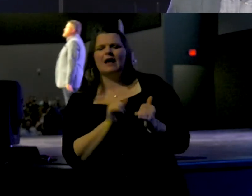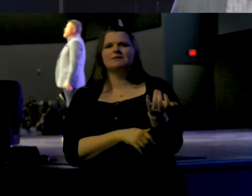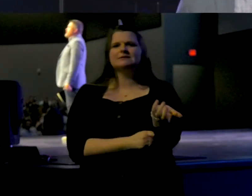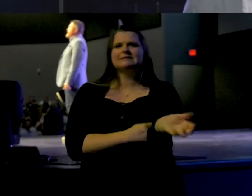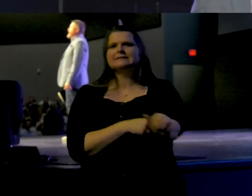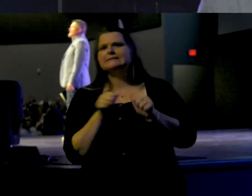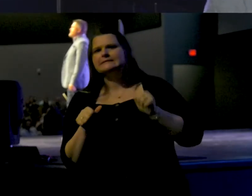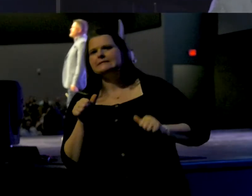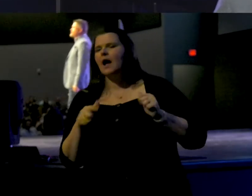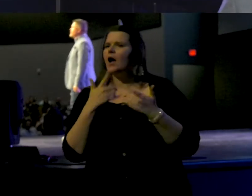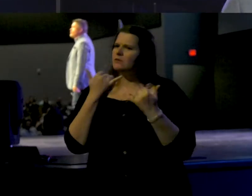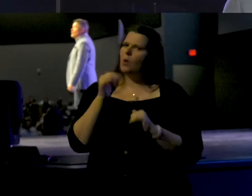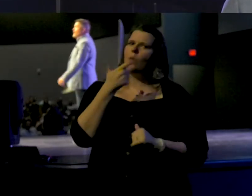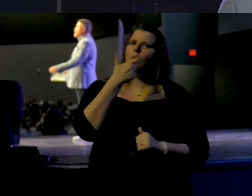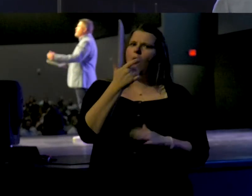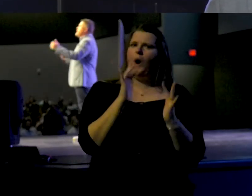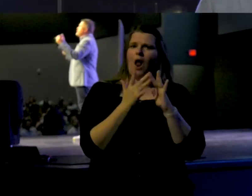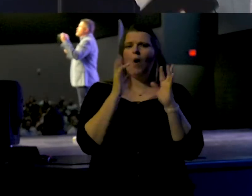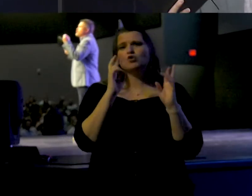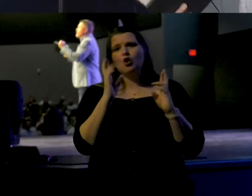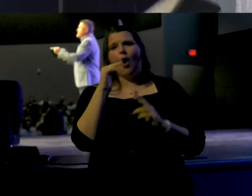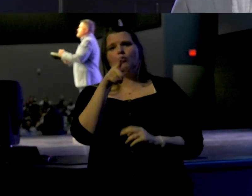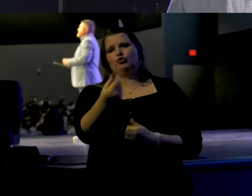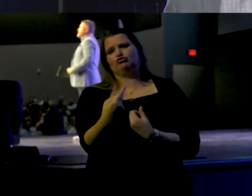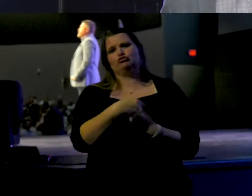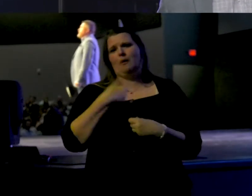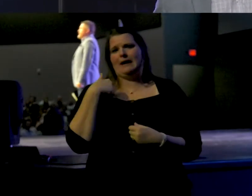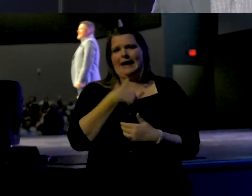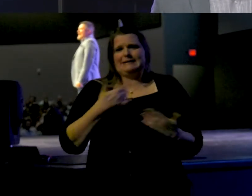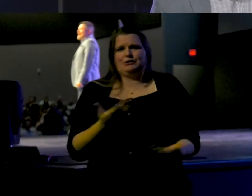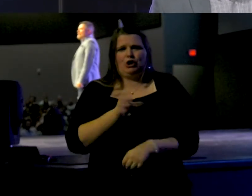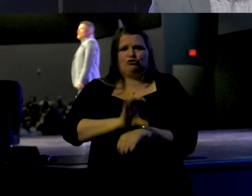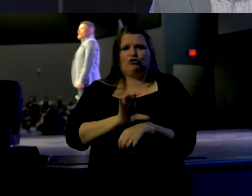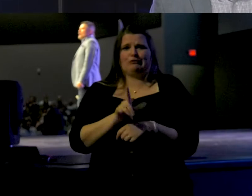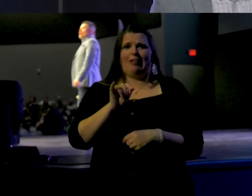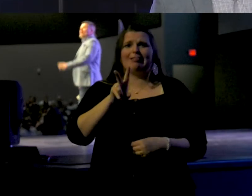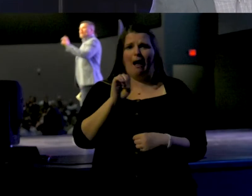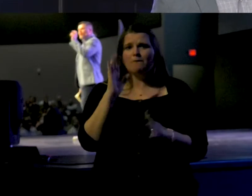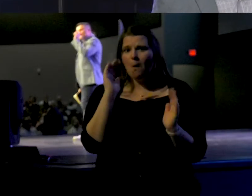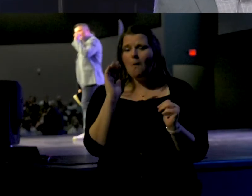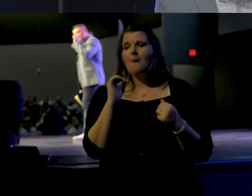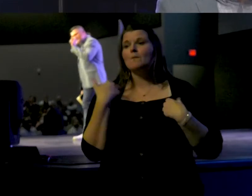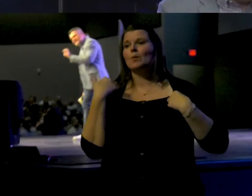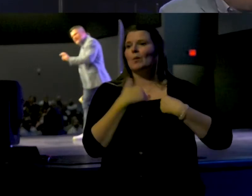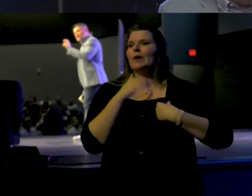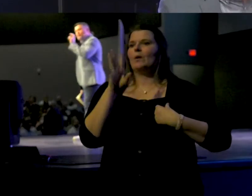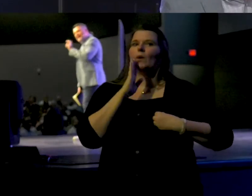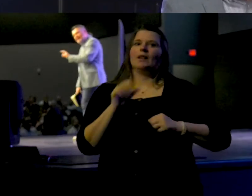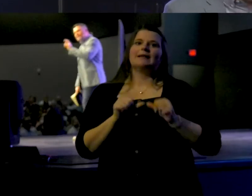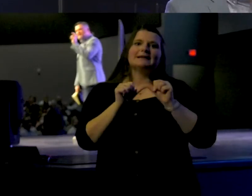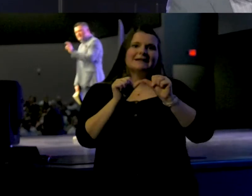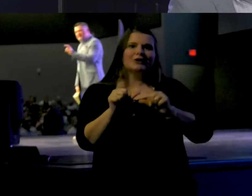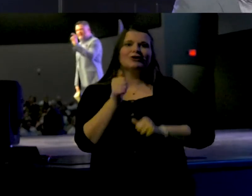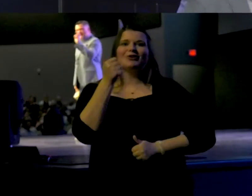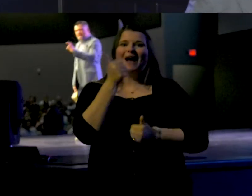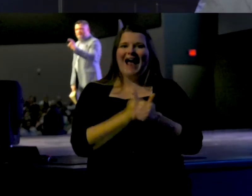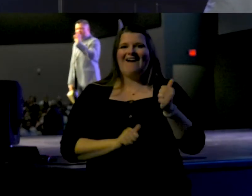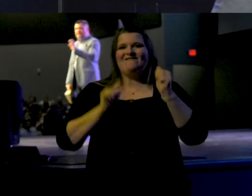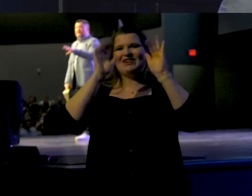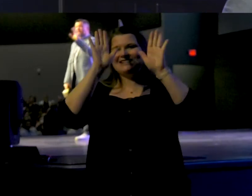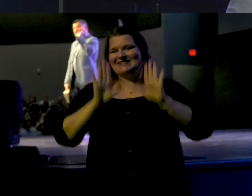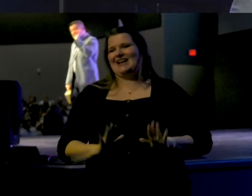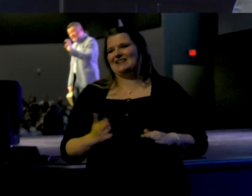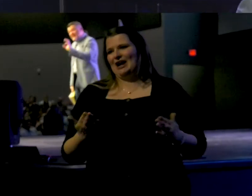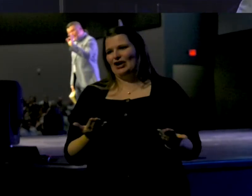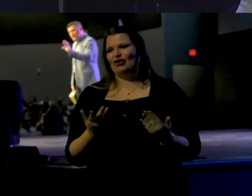you're joining us online and soon we hope you'll join us here live. We're going to continue every Sunday at